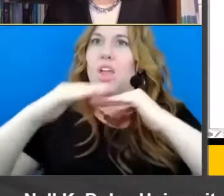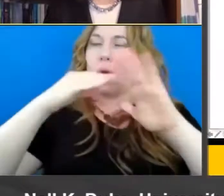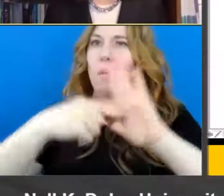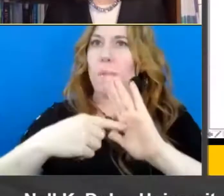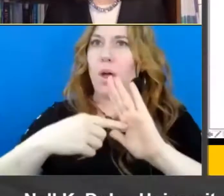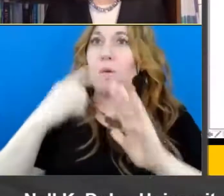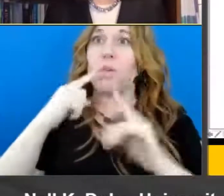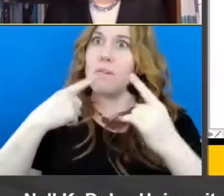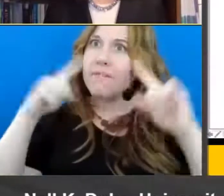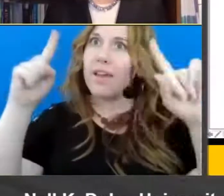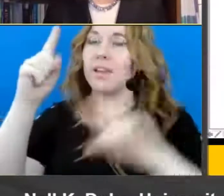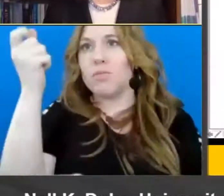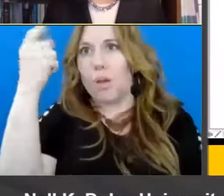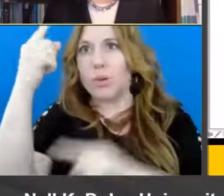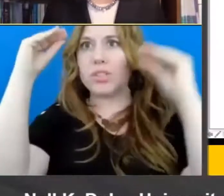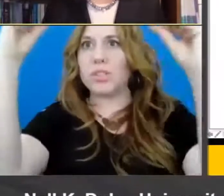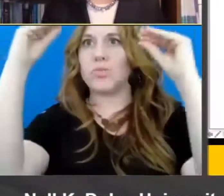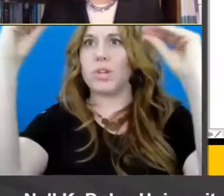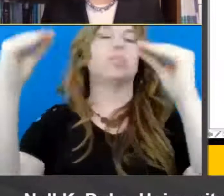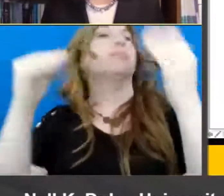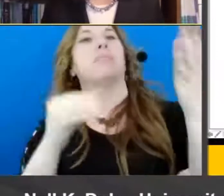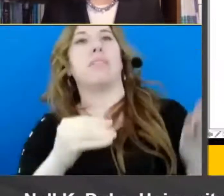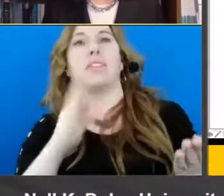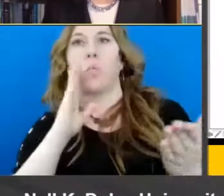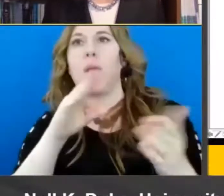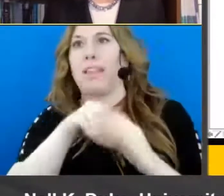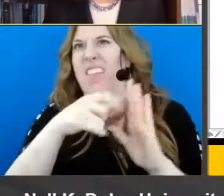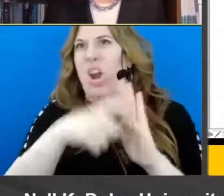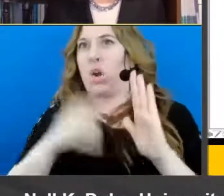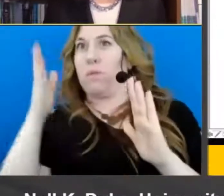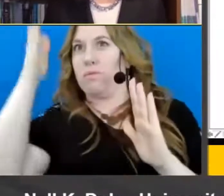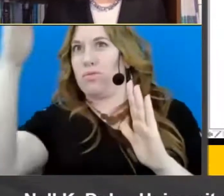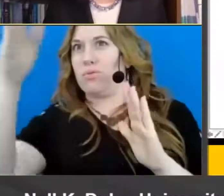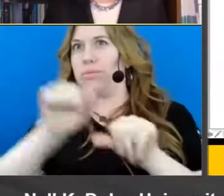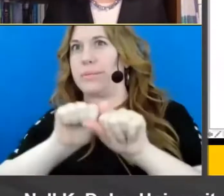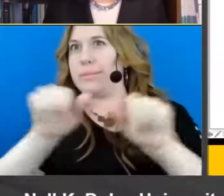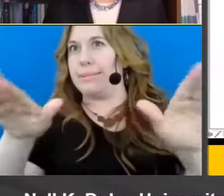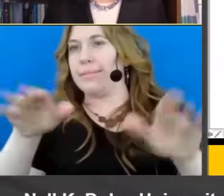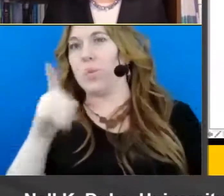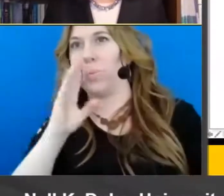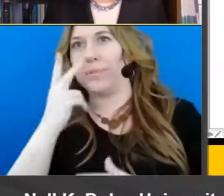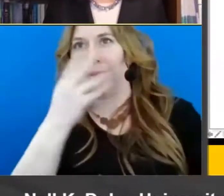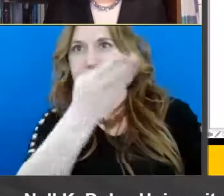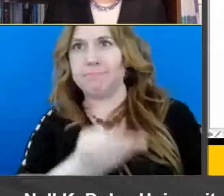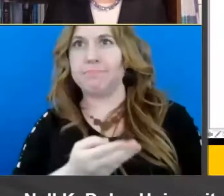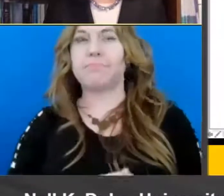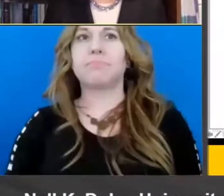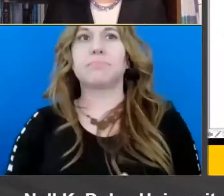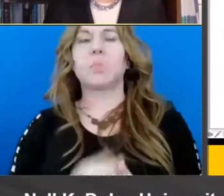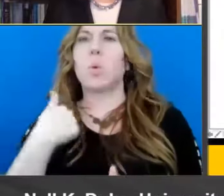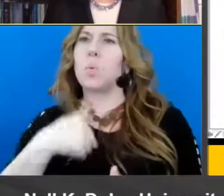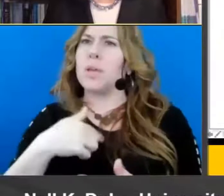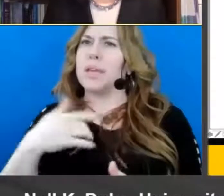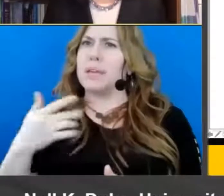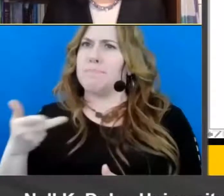instruction and this graphic is in the article that you'll be receiving so what we argue is that we really